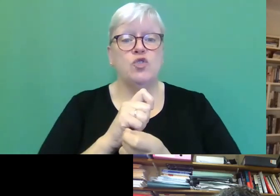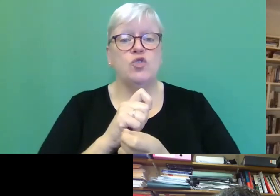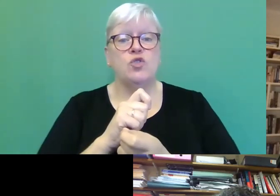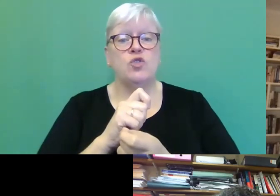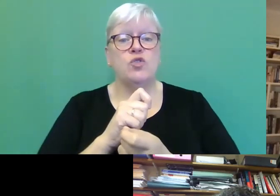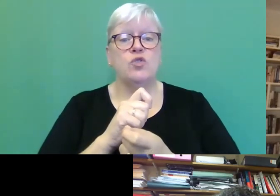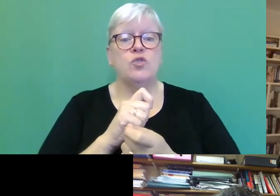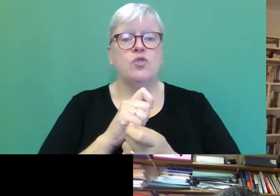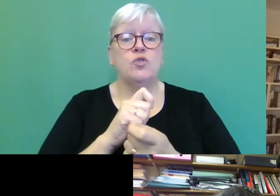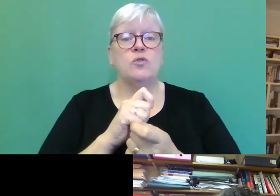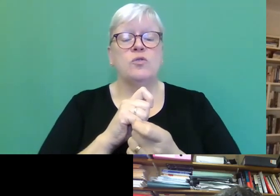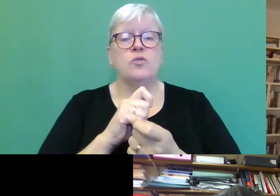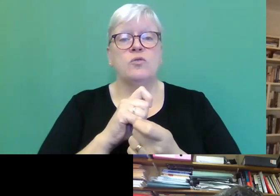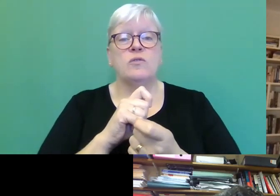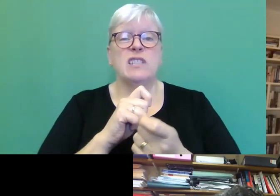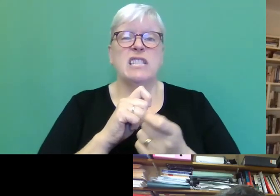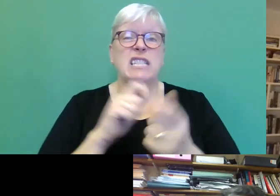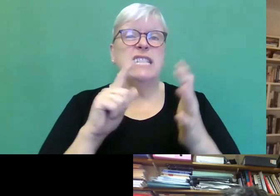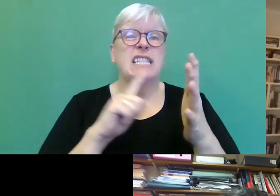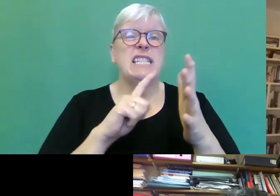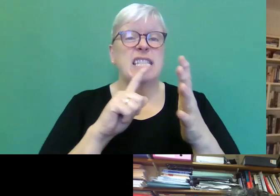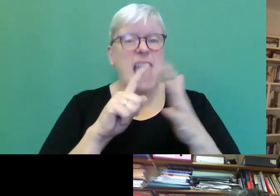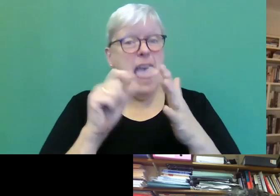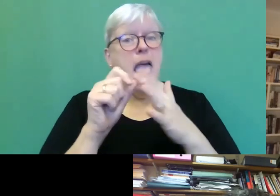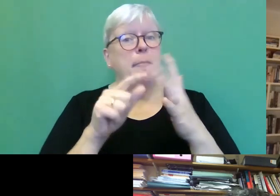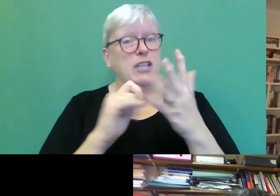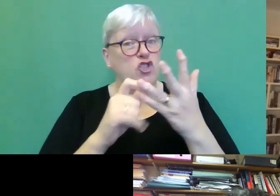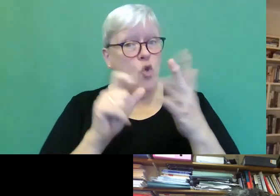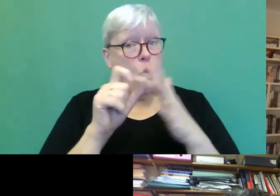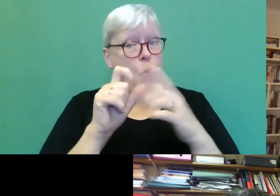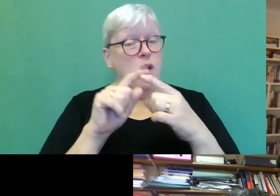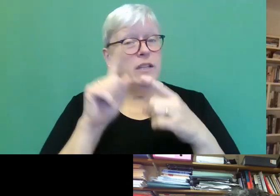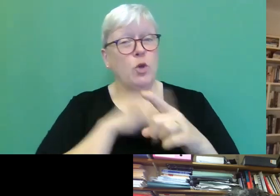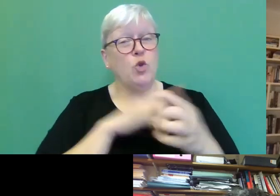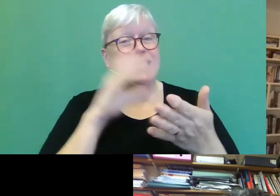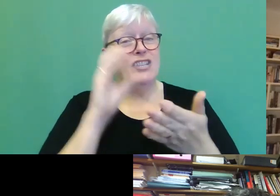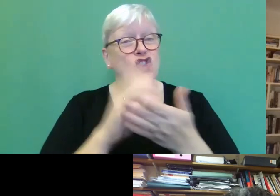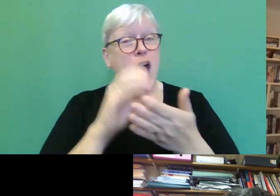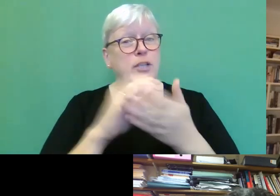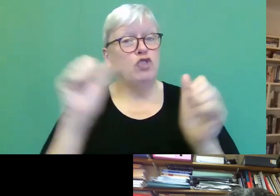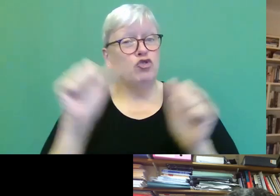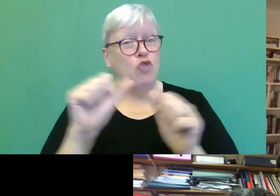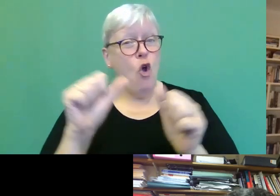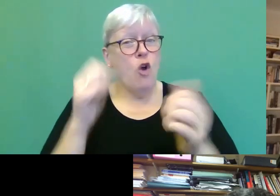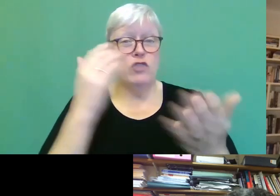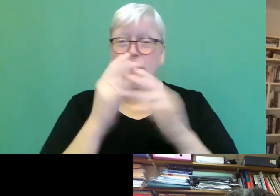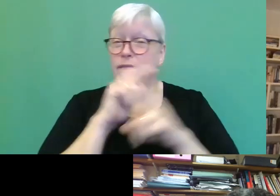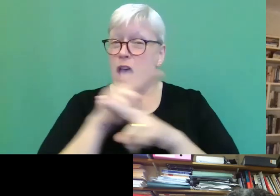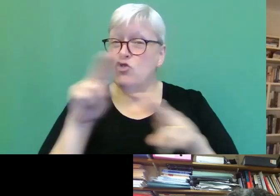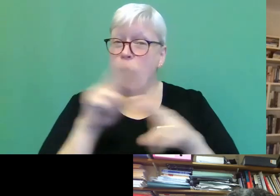episodic. I would say the chapters are quite short. It's very visual. So